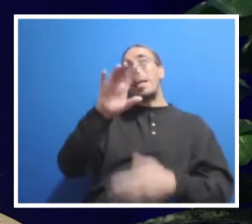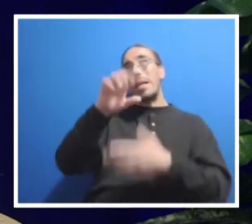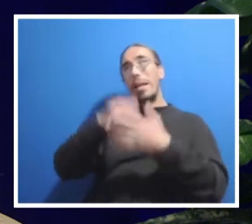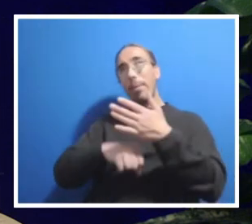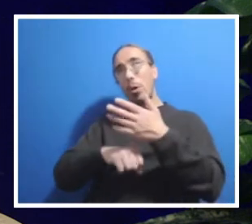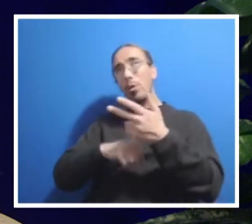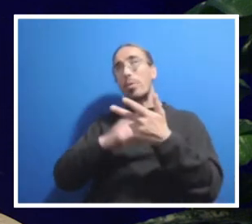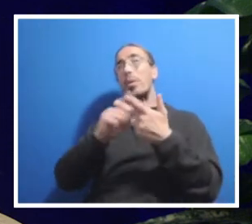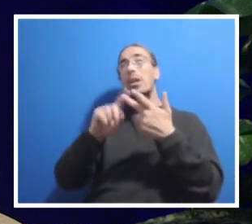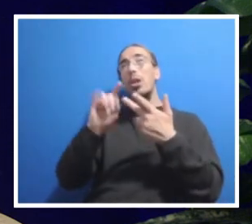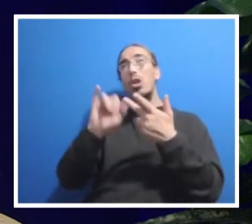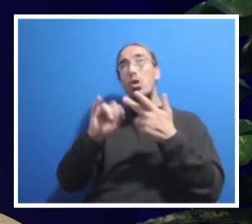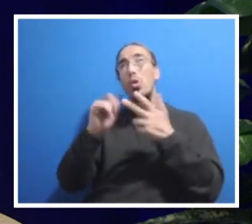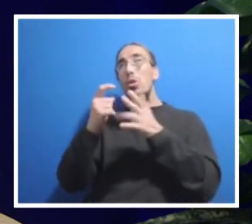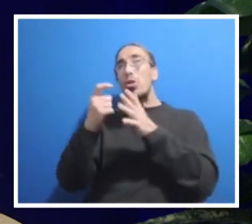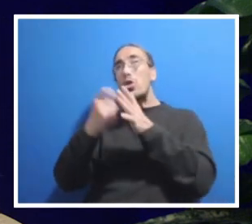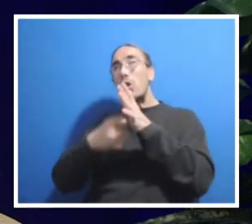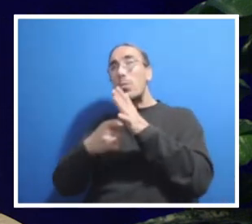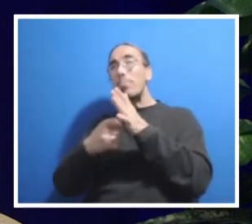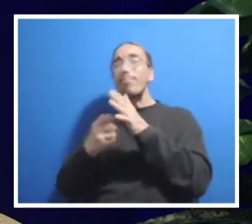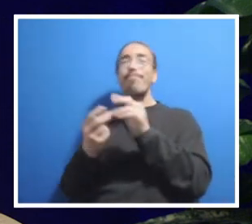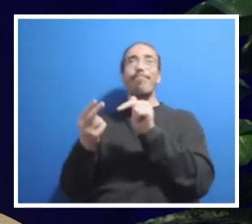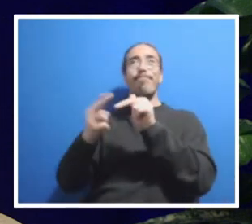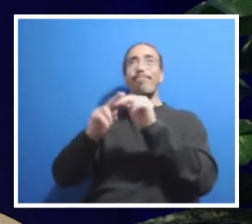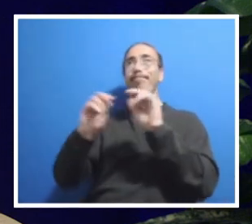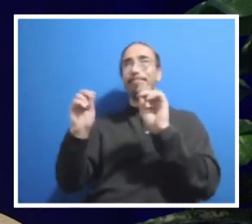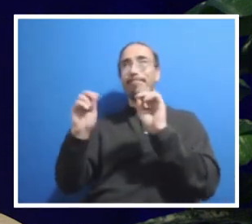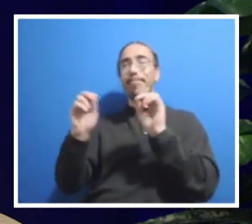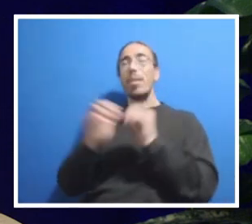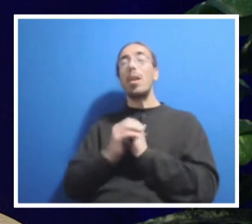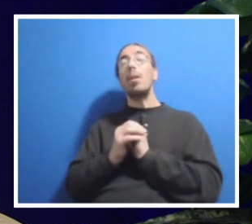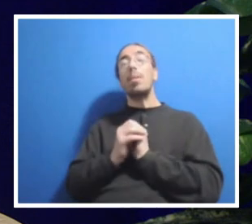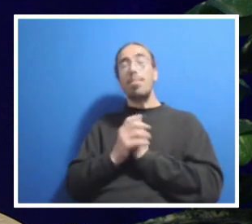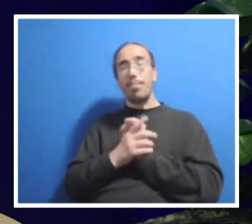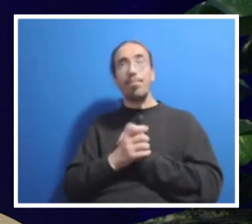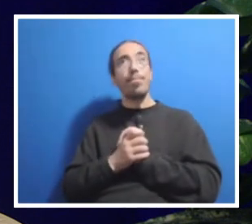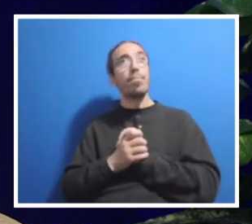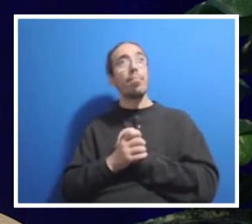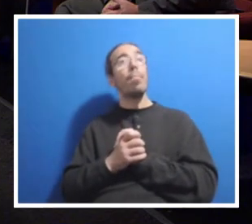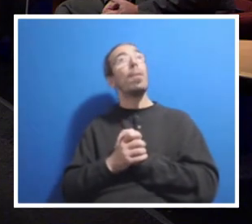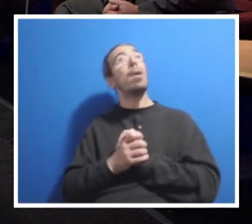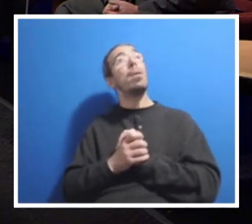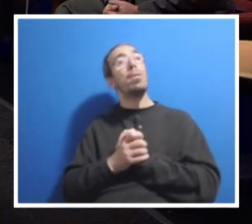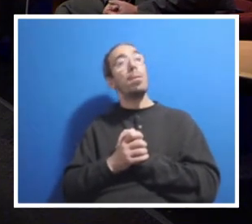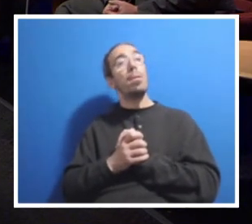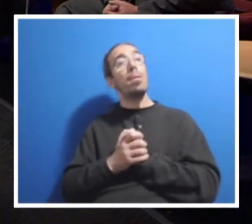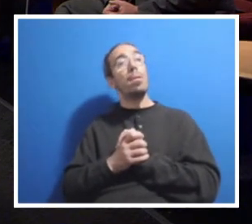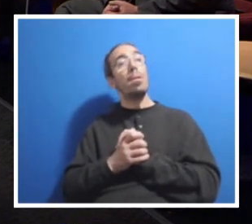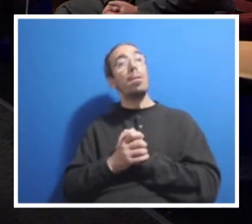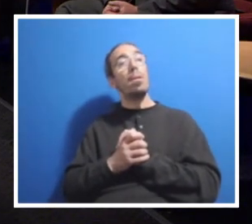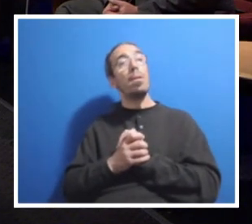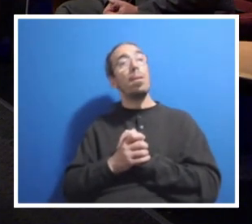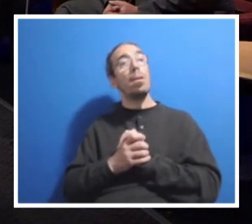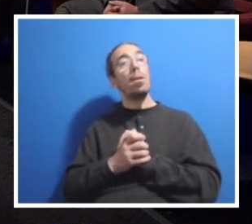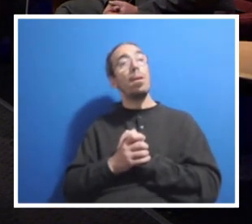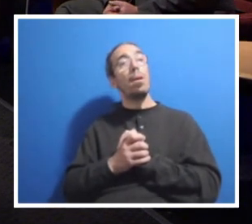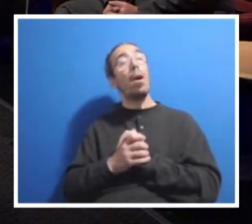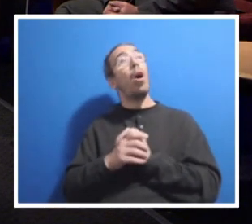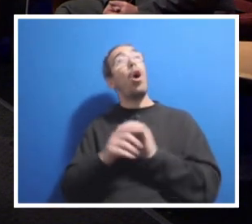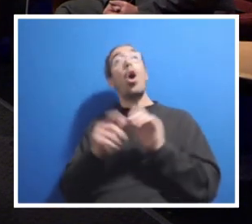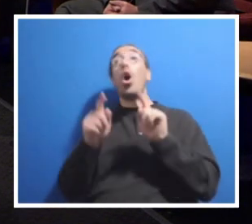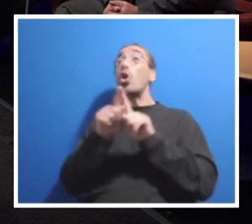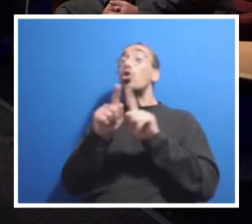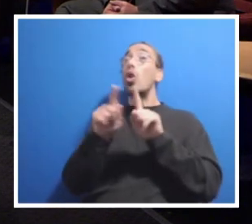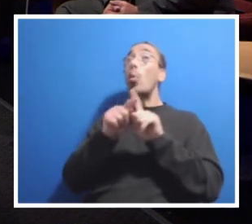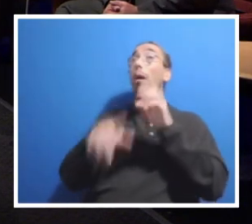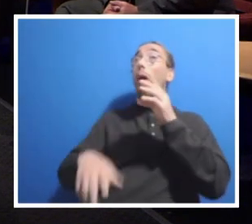And the medical plan designs are the same as well. And if I may, Ben, would like to quickly add, I hope you